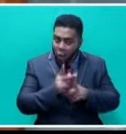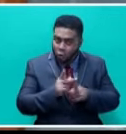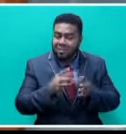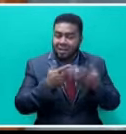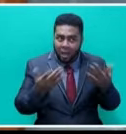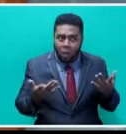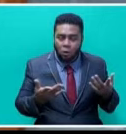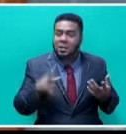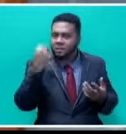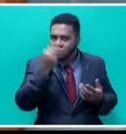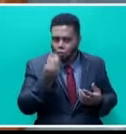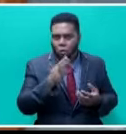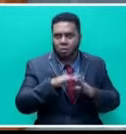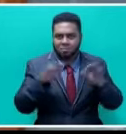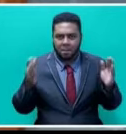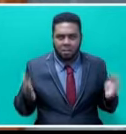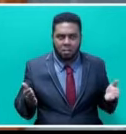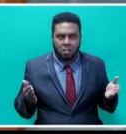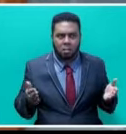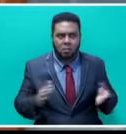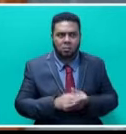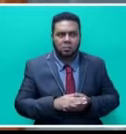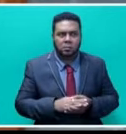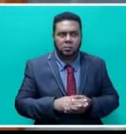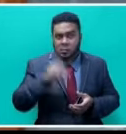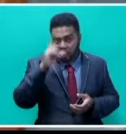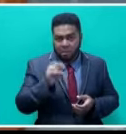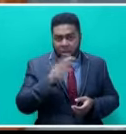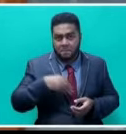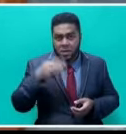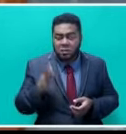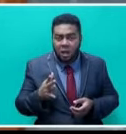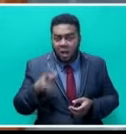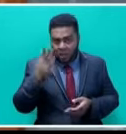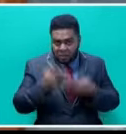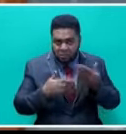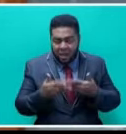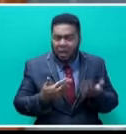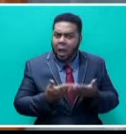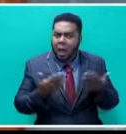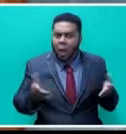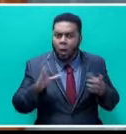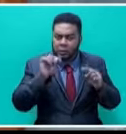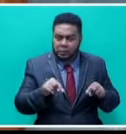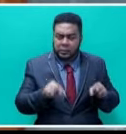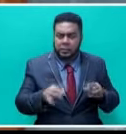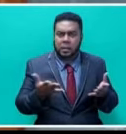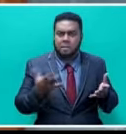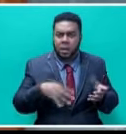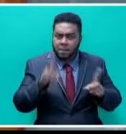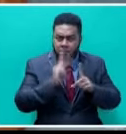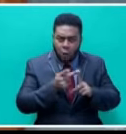right now is food on the table. And can the Minister explain how has this become a